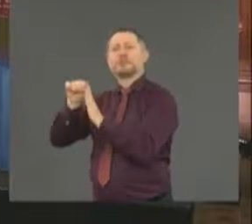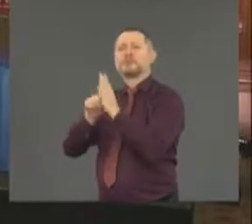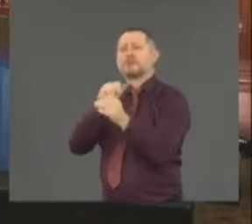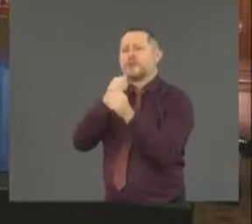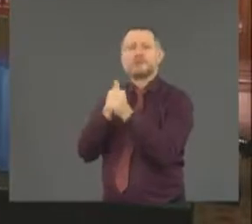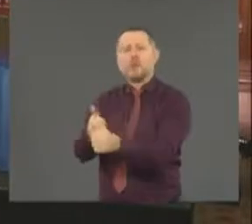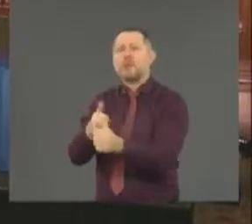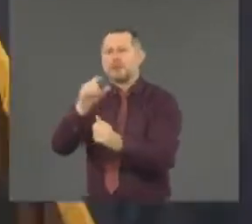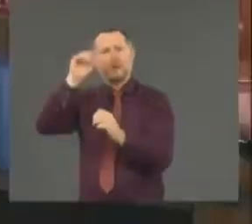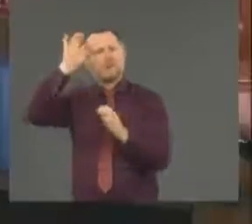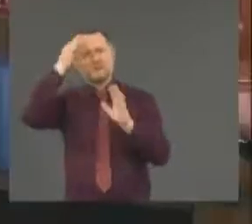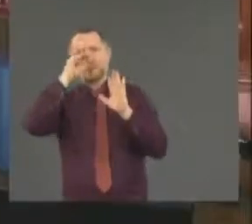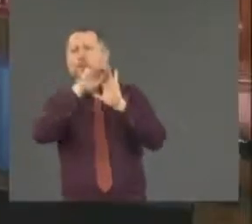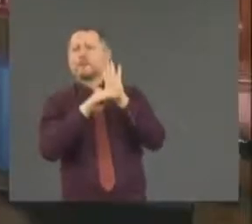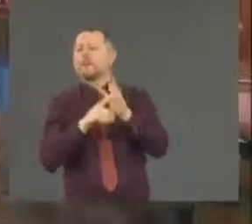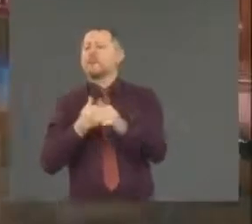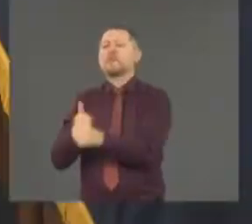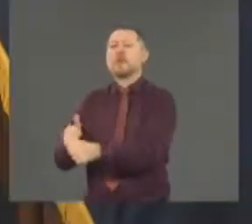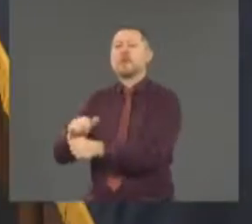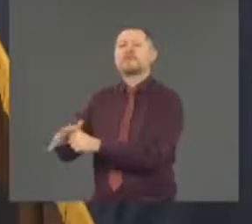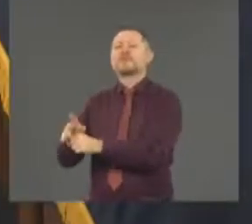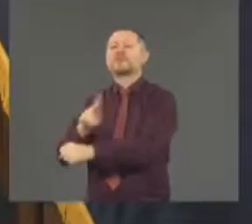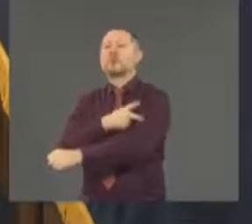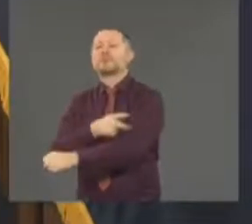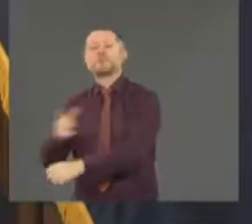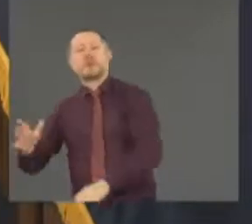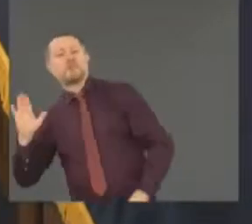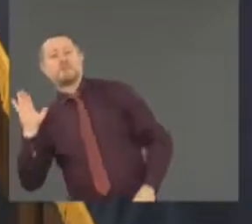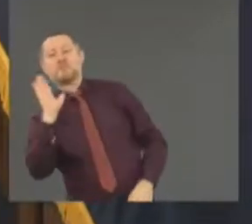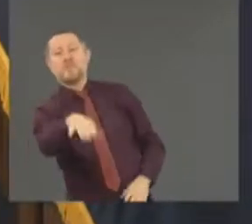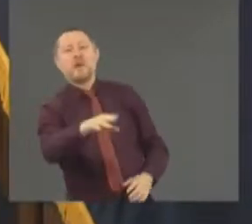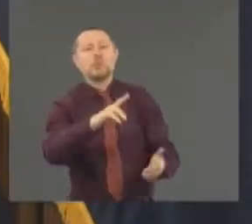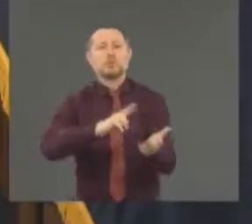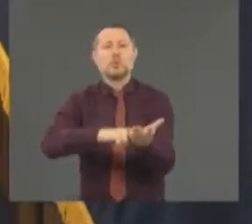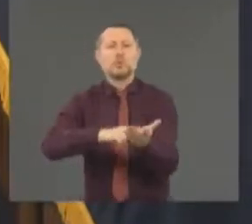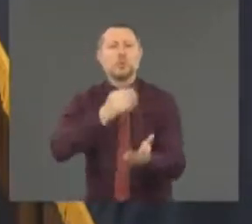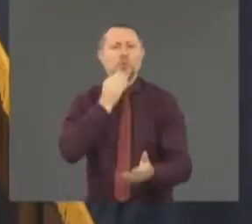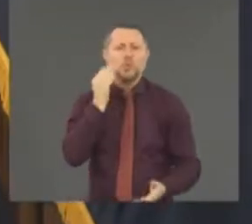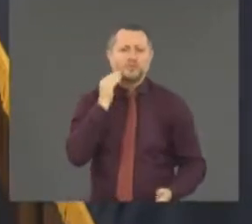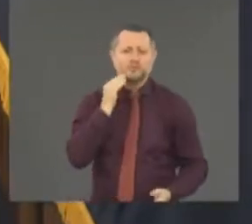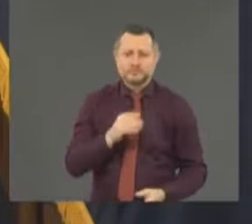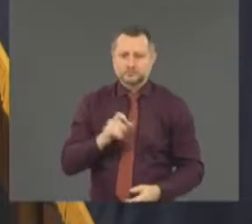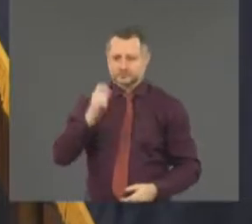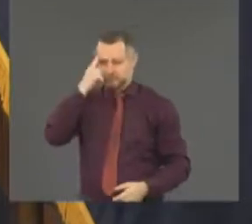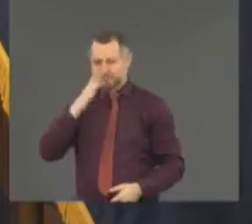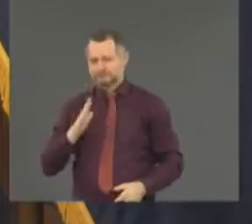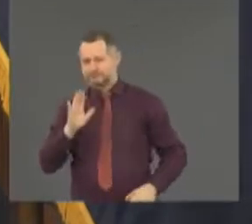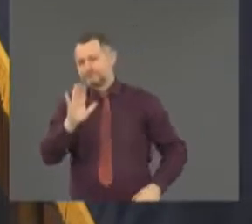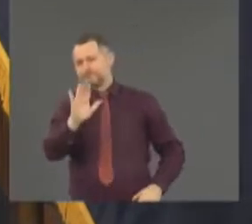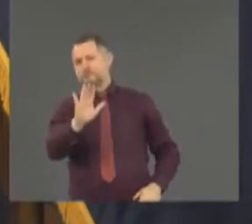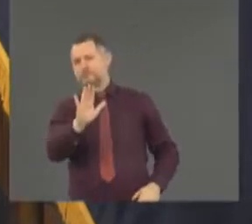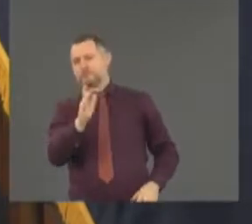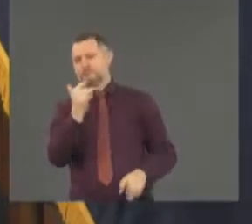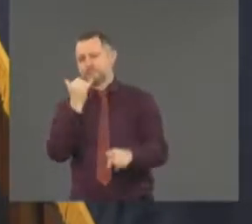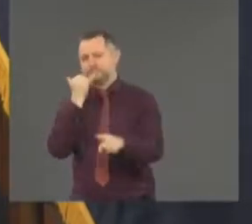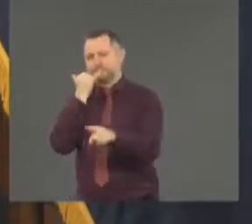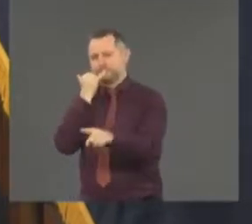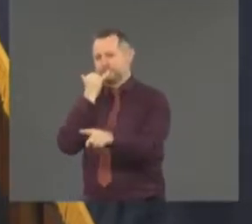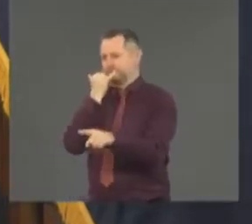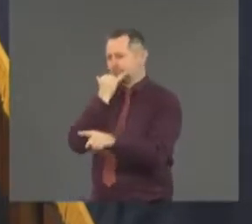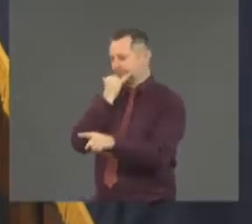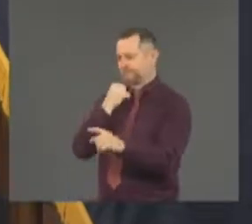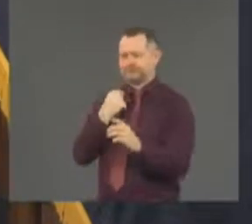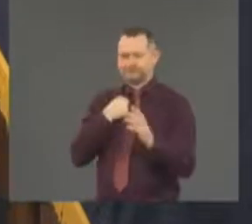that's exactly wrong. We've read you the federal regulations before. I don't have them with me. Do you know what this is?